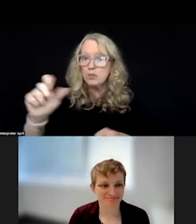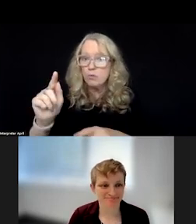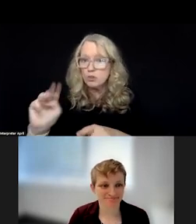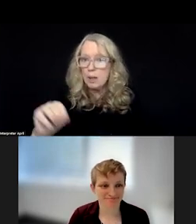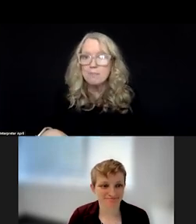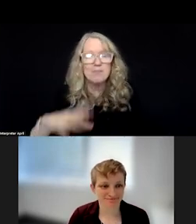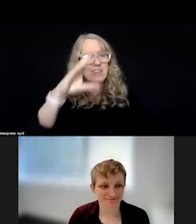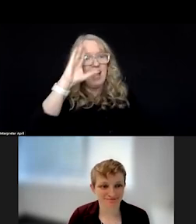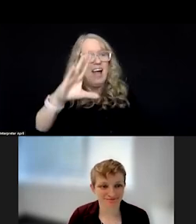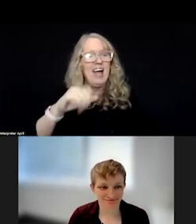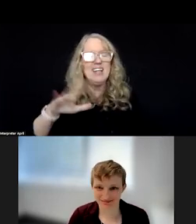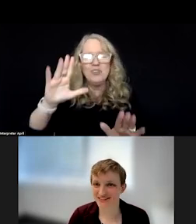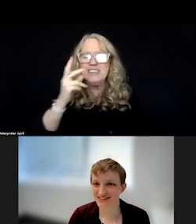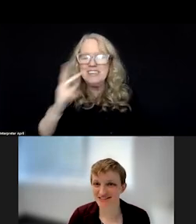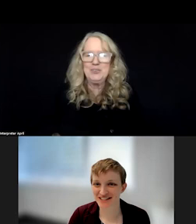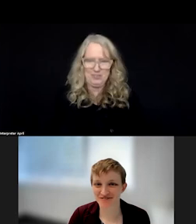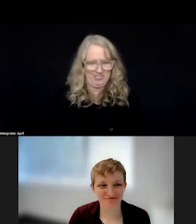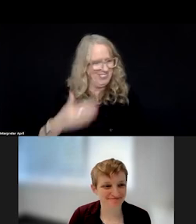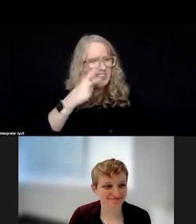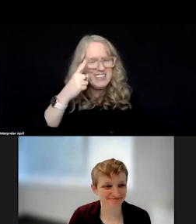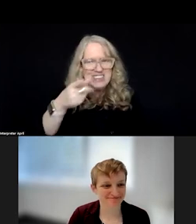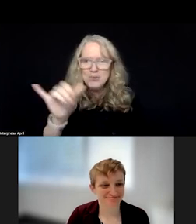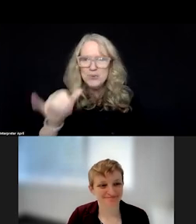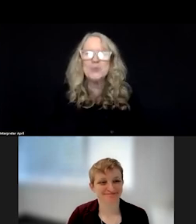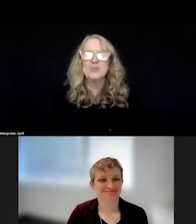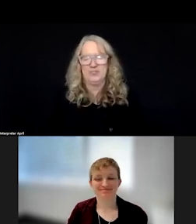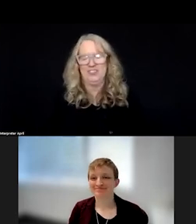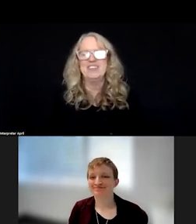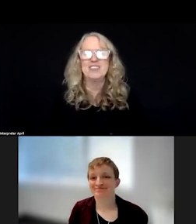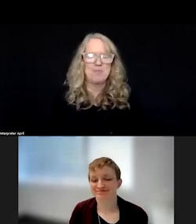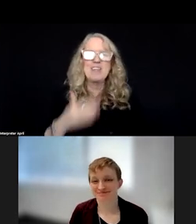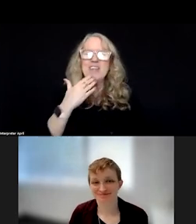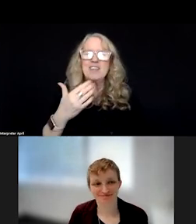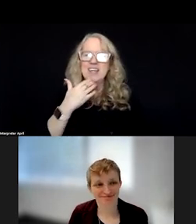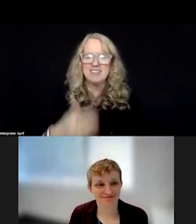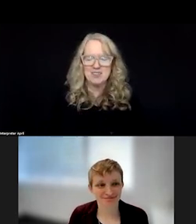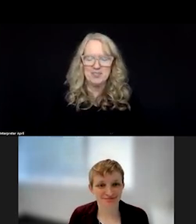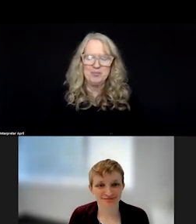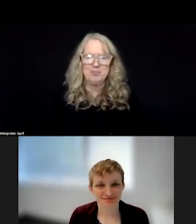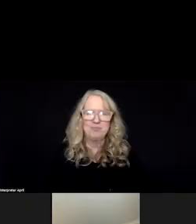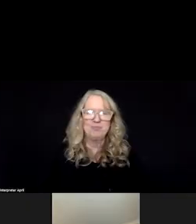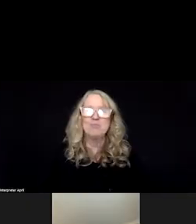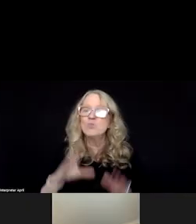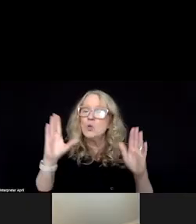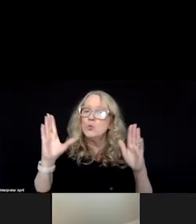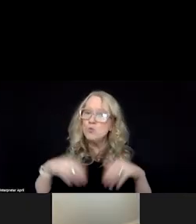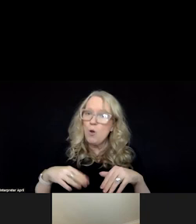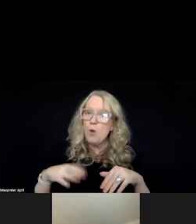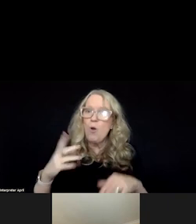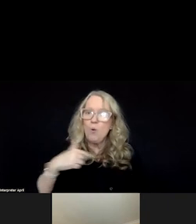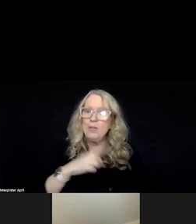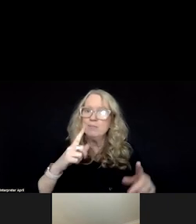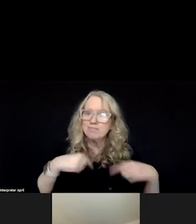Wednesday, how are you? Great to see you. Good to see you too. Thanks. Thanks for having me today. You know, we've had these segments